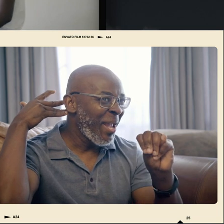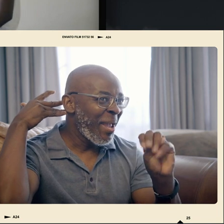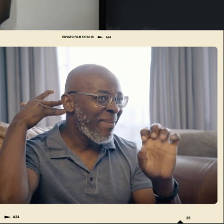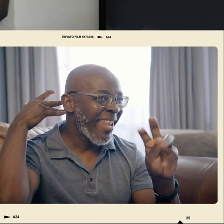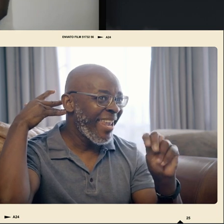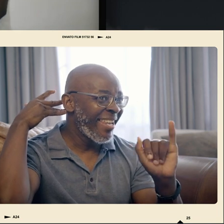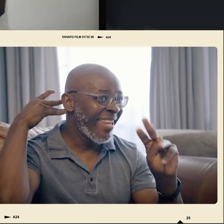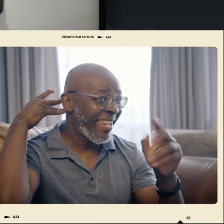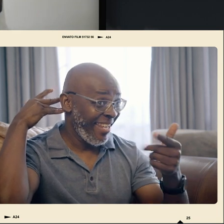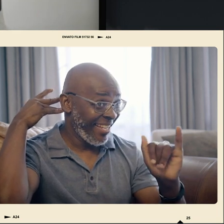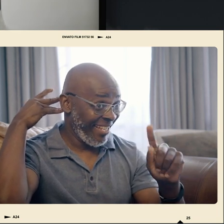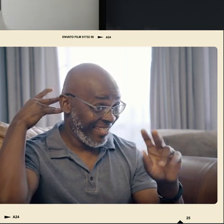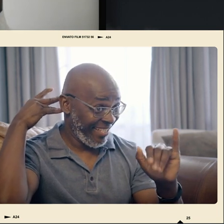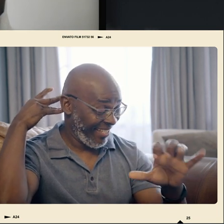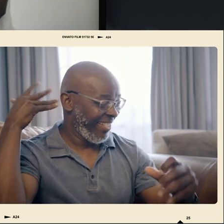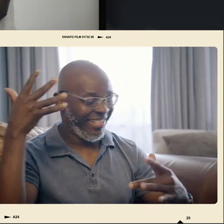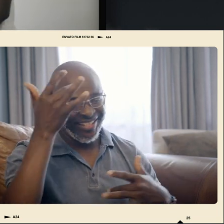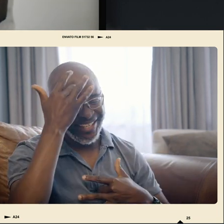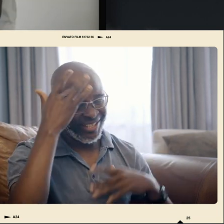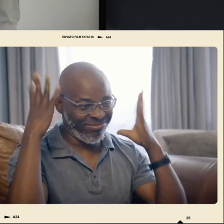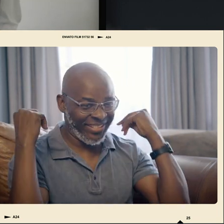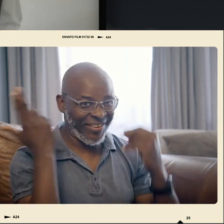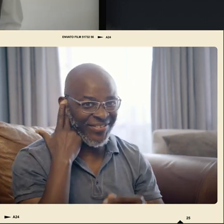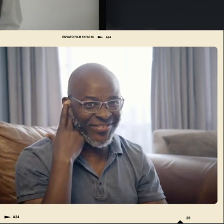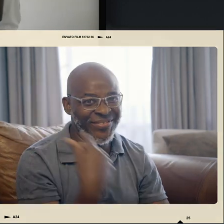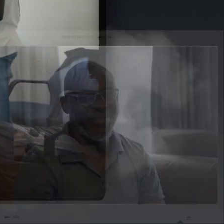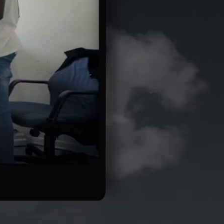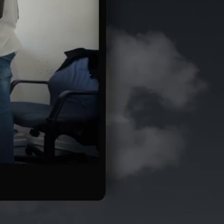I went deaf due to meningitis.